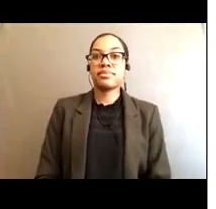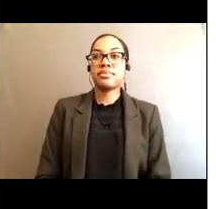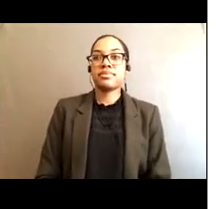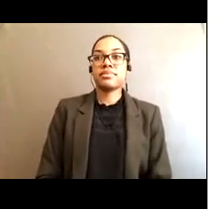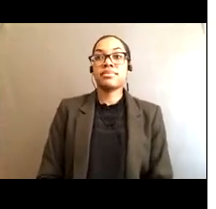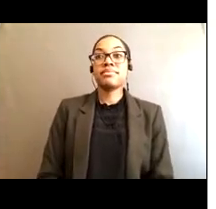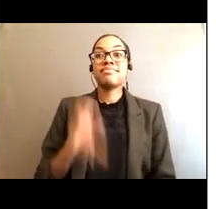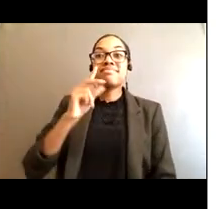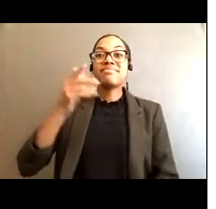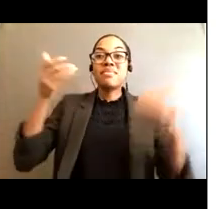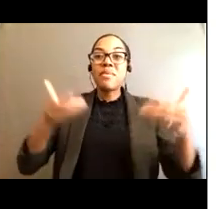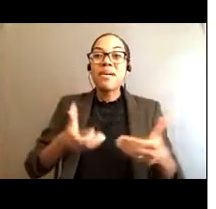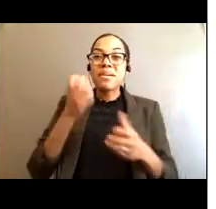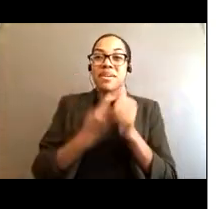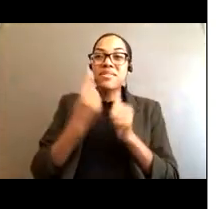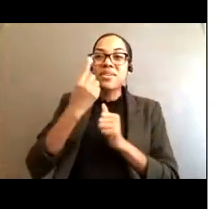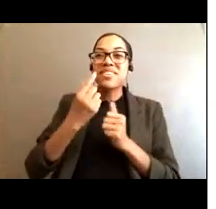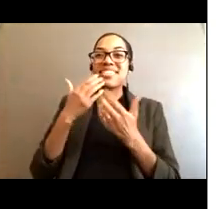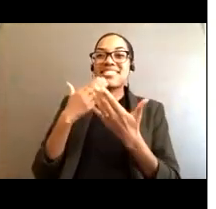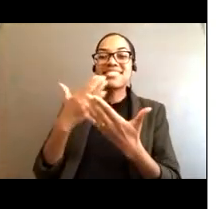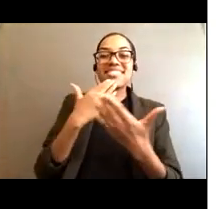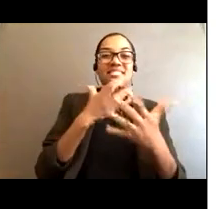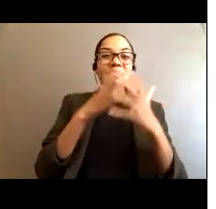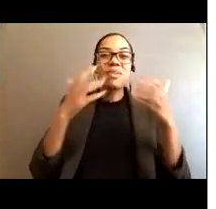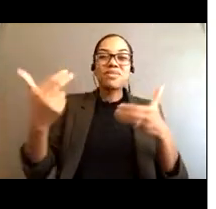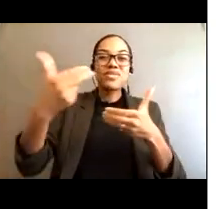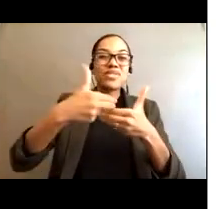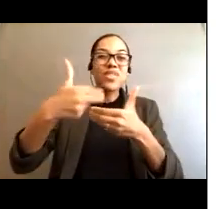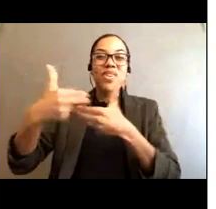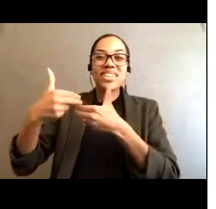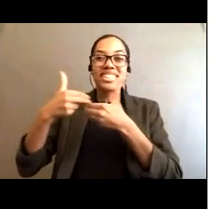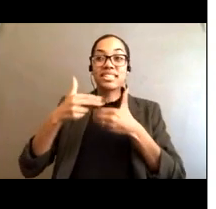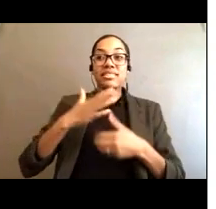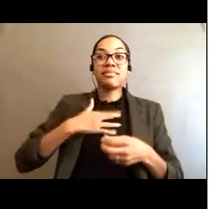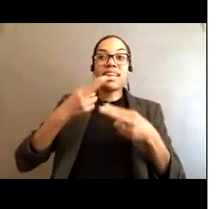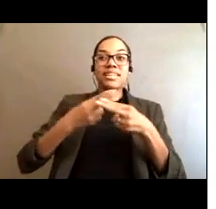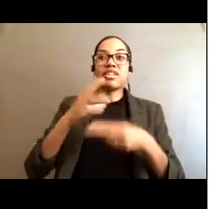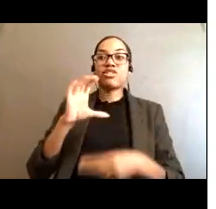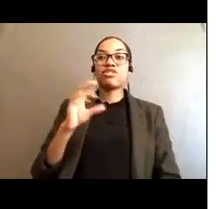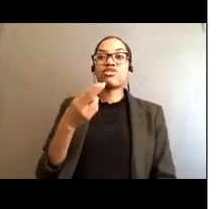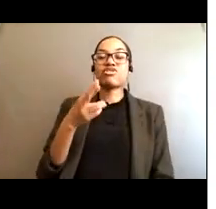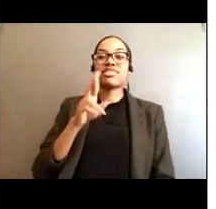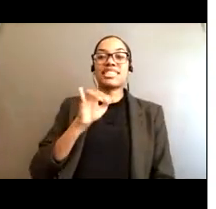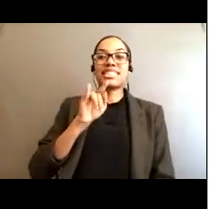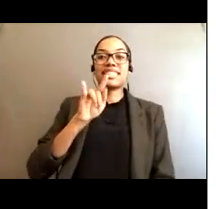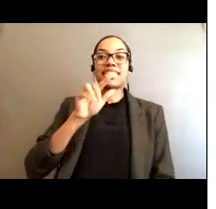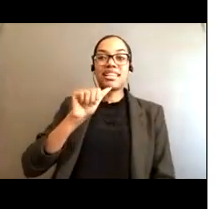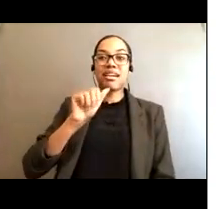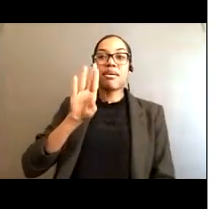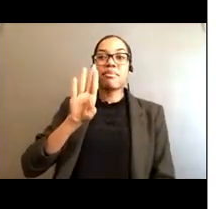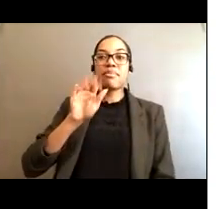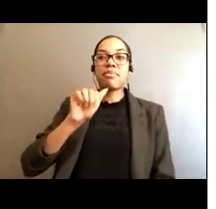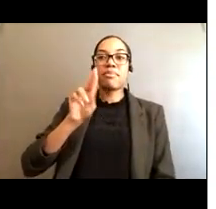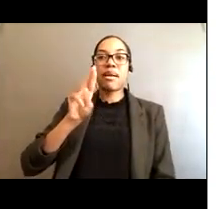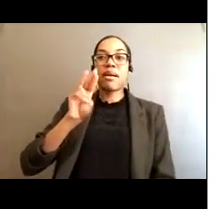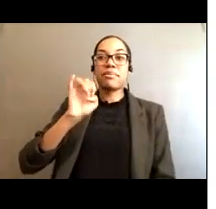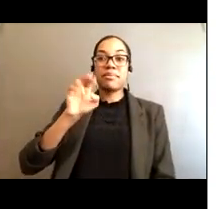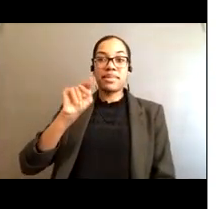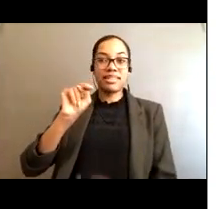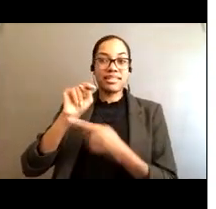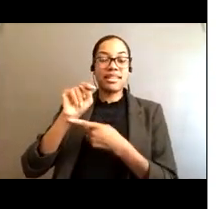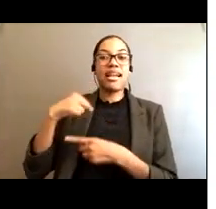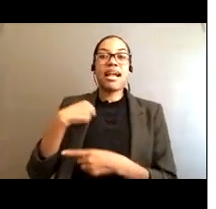Okay. Welcome, everyone, today. Thank you for joining us. My name is Christina Bowman, and I am the Community Accessibility